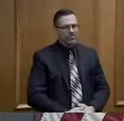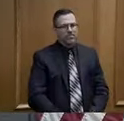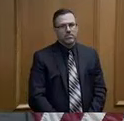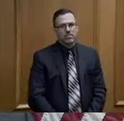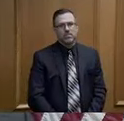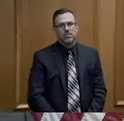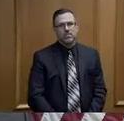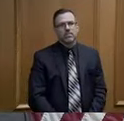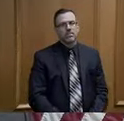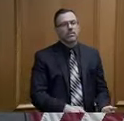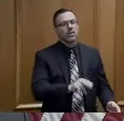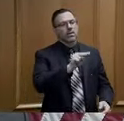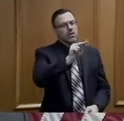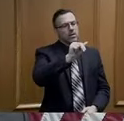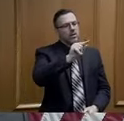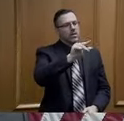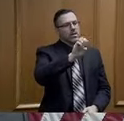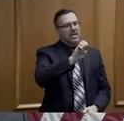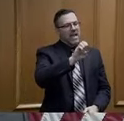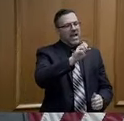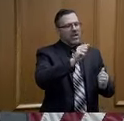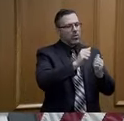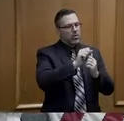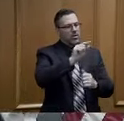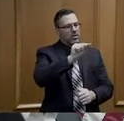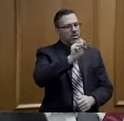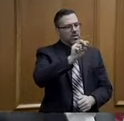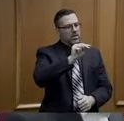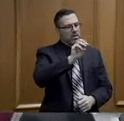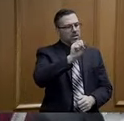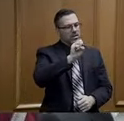All right, we'll go to Natalie Allison with The Tennessean.